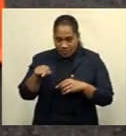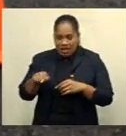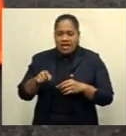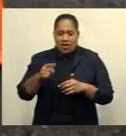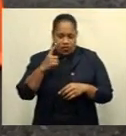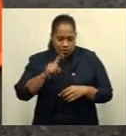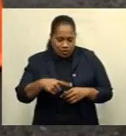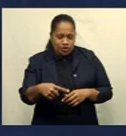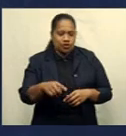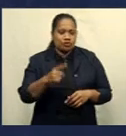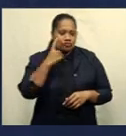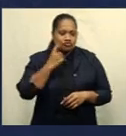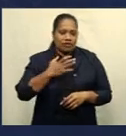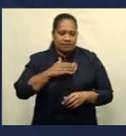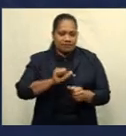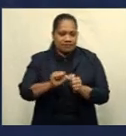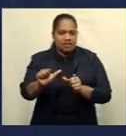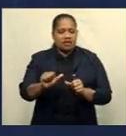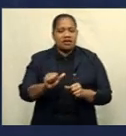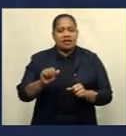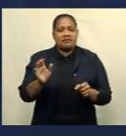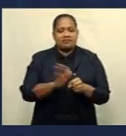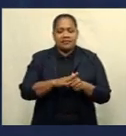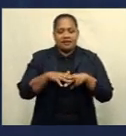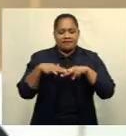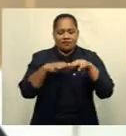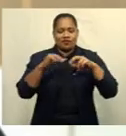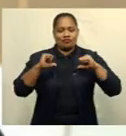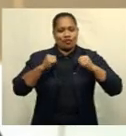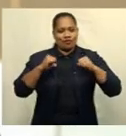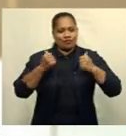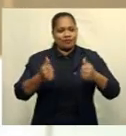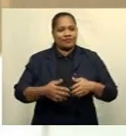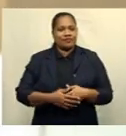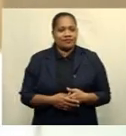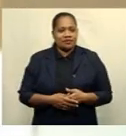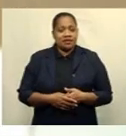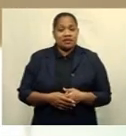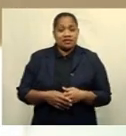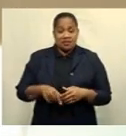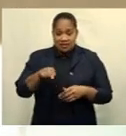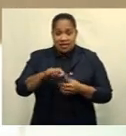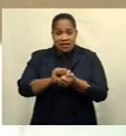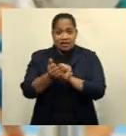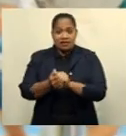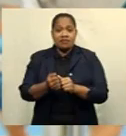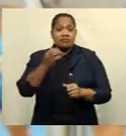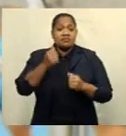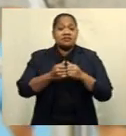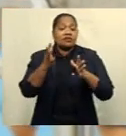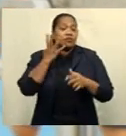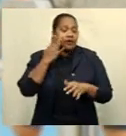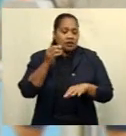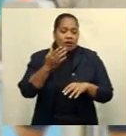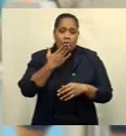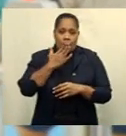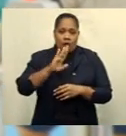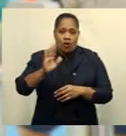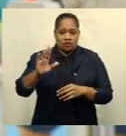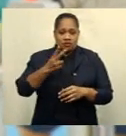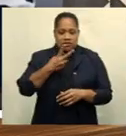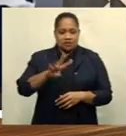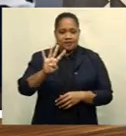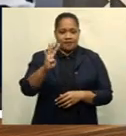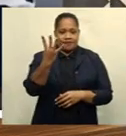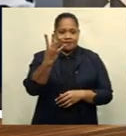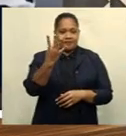and make Fiji proud. Rakesa will compete in the Paralympic Games which begins on August 24th. Menina Rakautonga, FBC